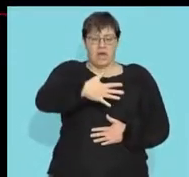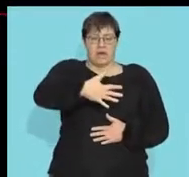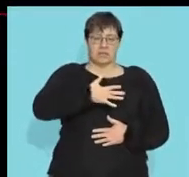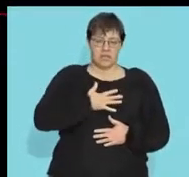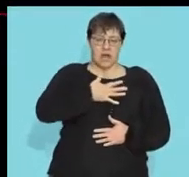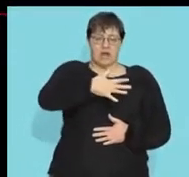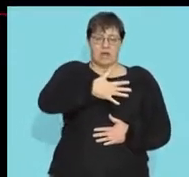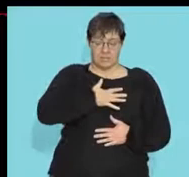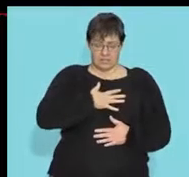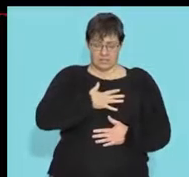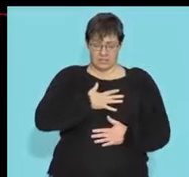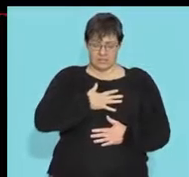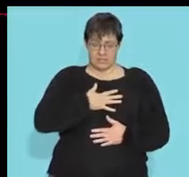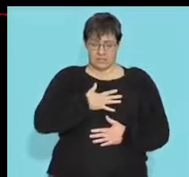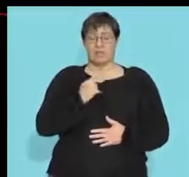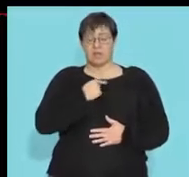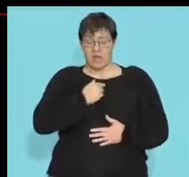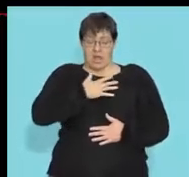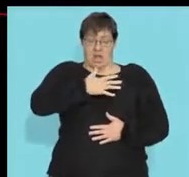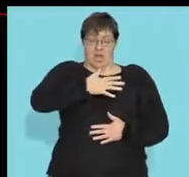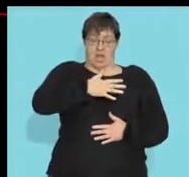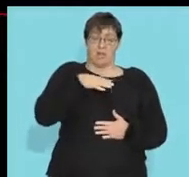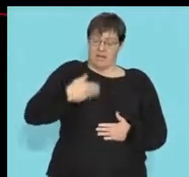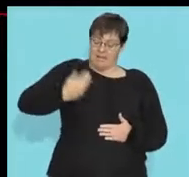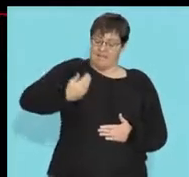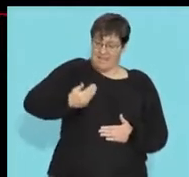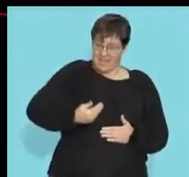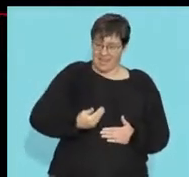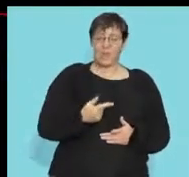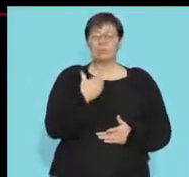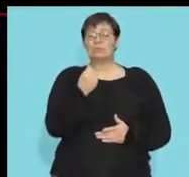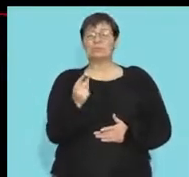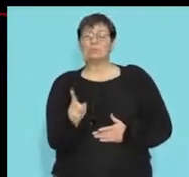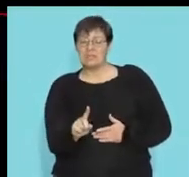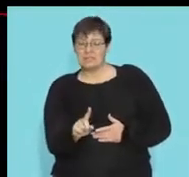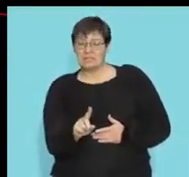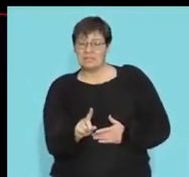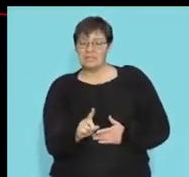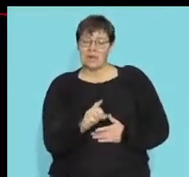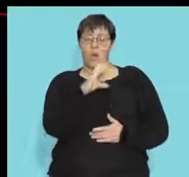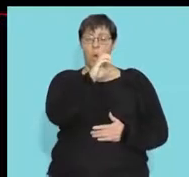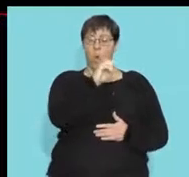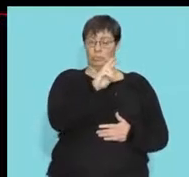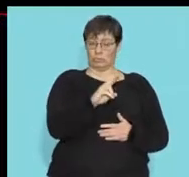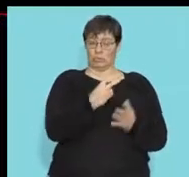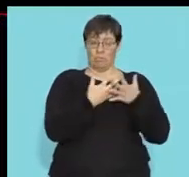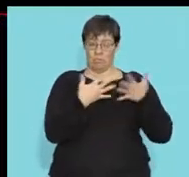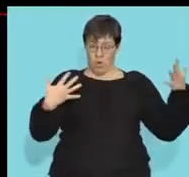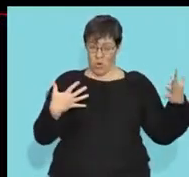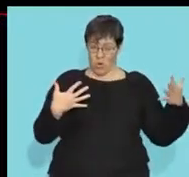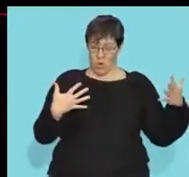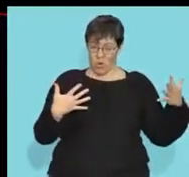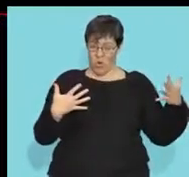so if i breathe in deeper and i breathe in more often what am i doing i'm increasing my